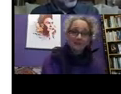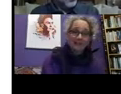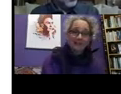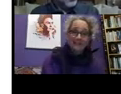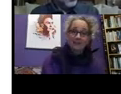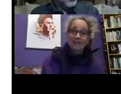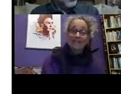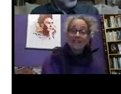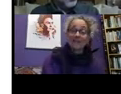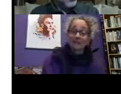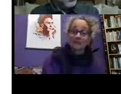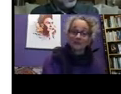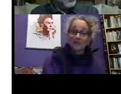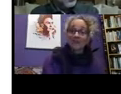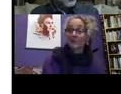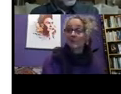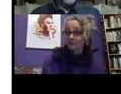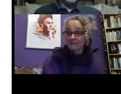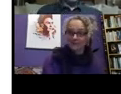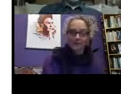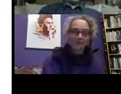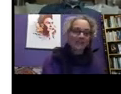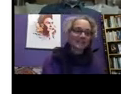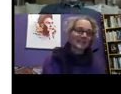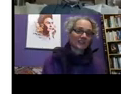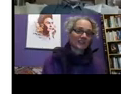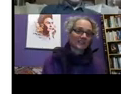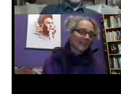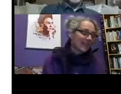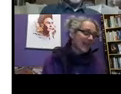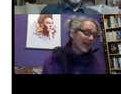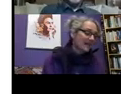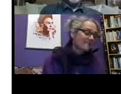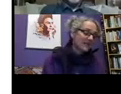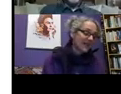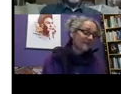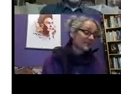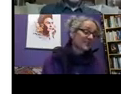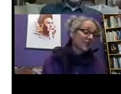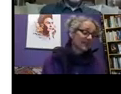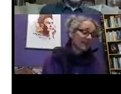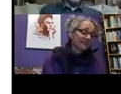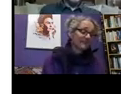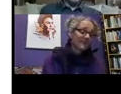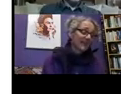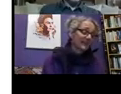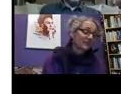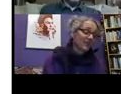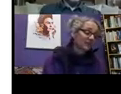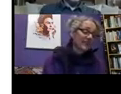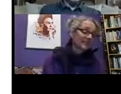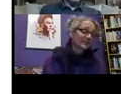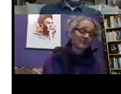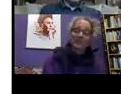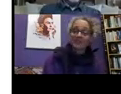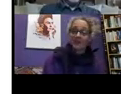improving the accessibility of public transport, for example, train stations. But there is no clarity around that. So